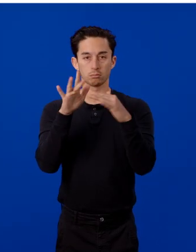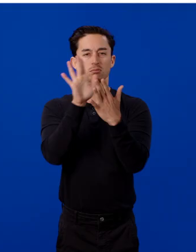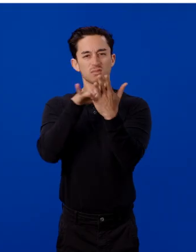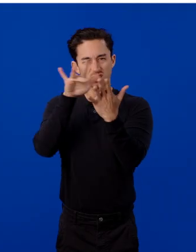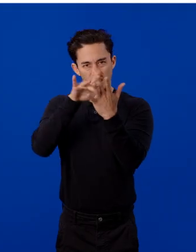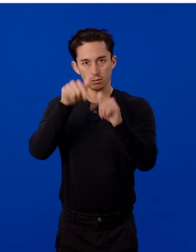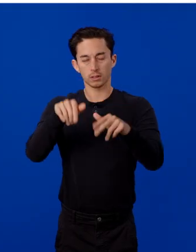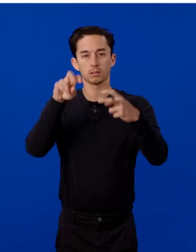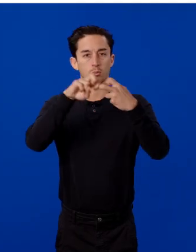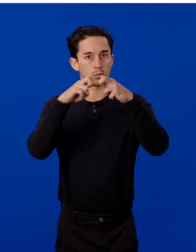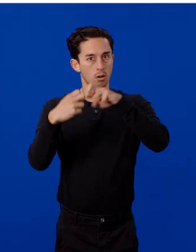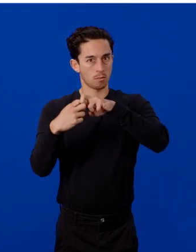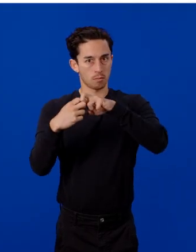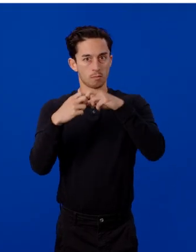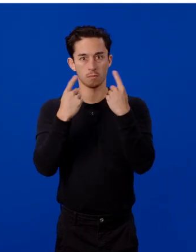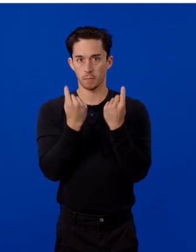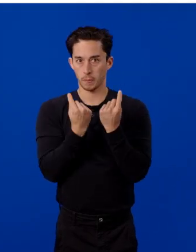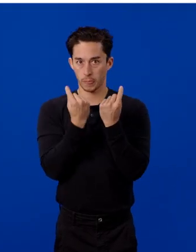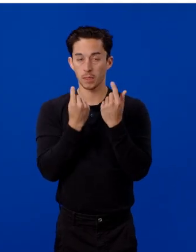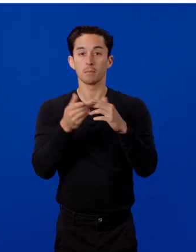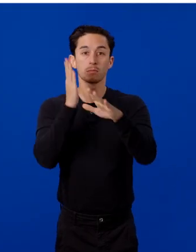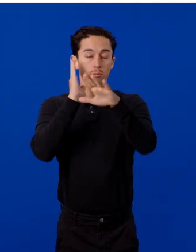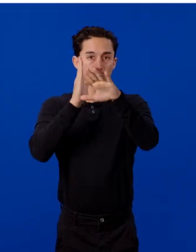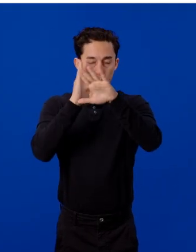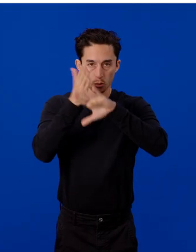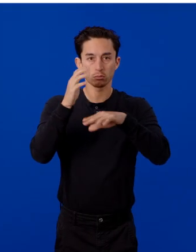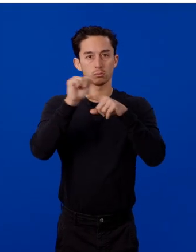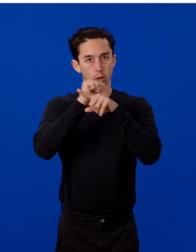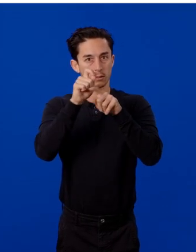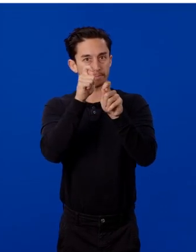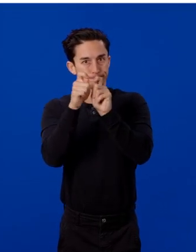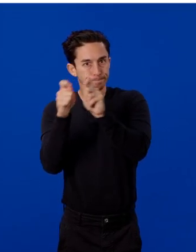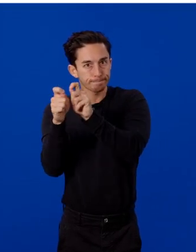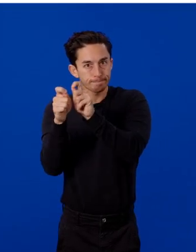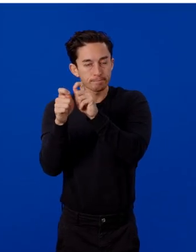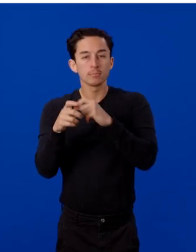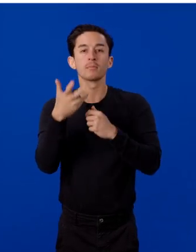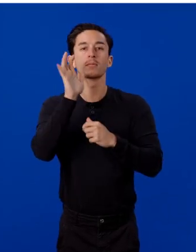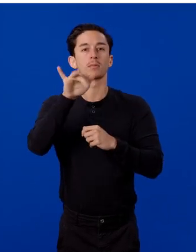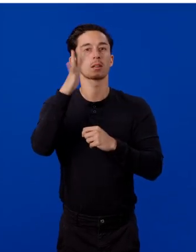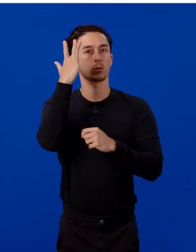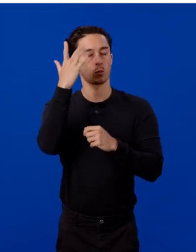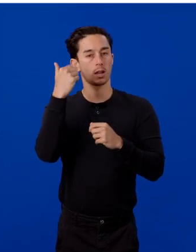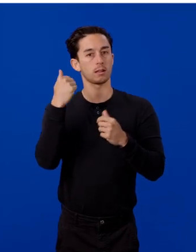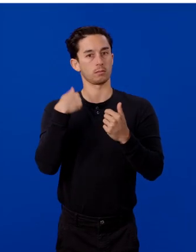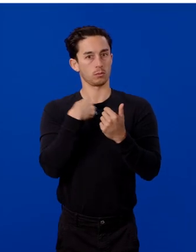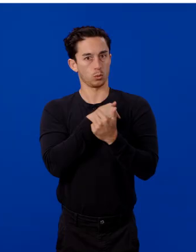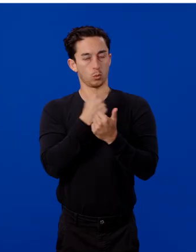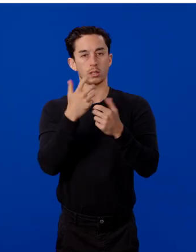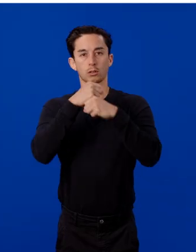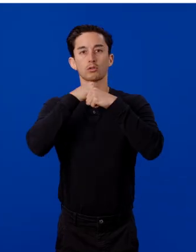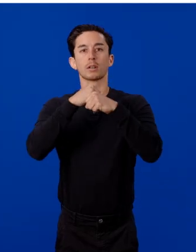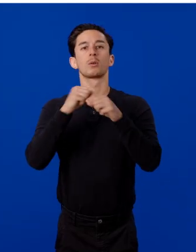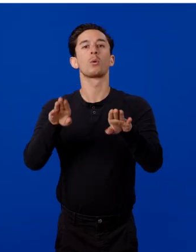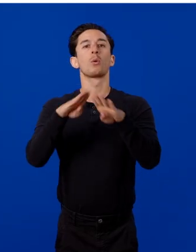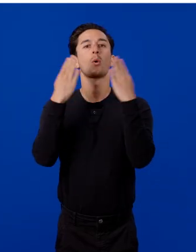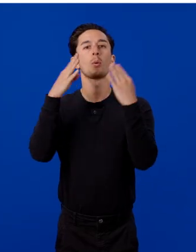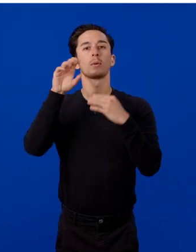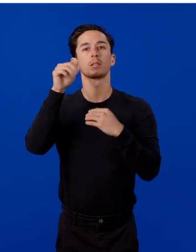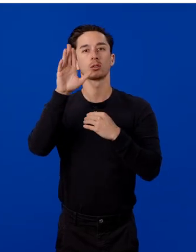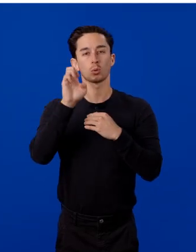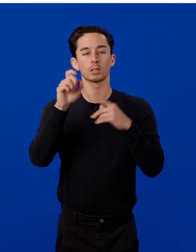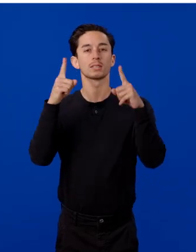this problem is post-training datasets. That's why we created an open sourced